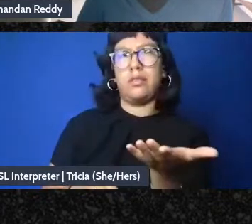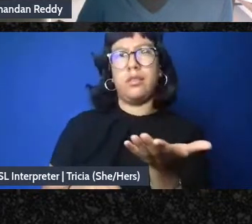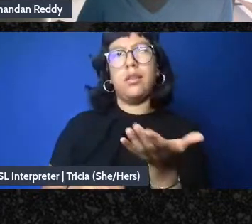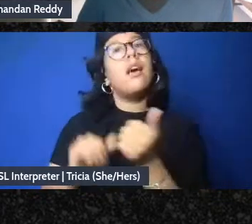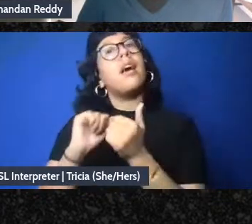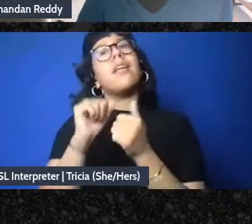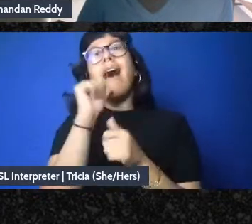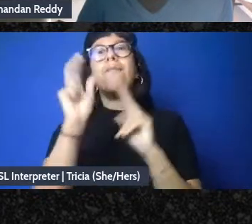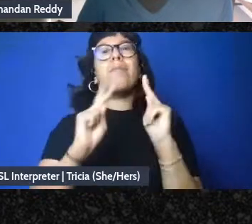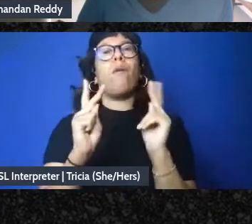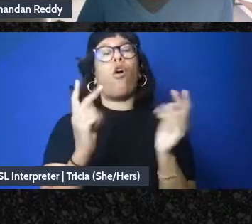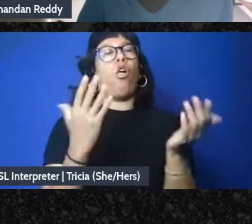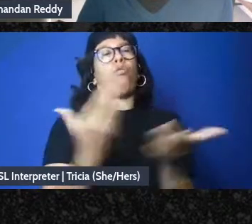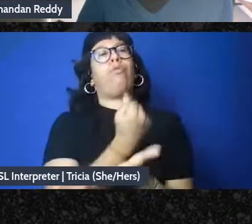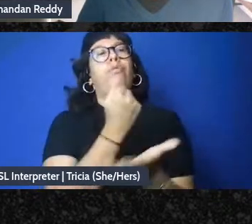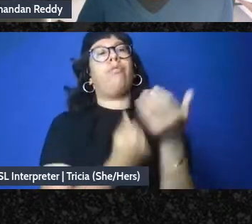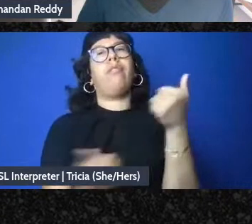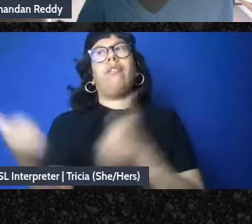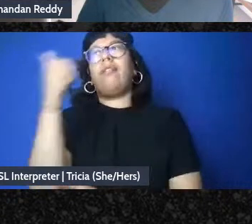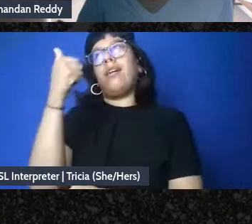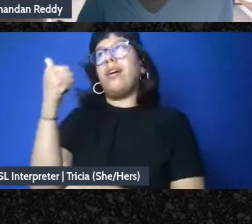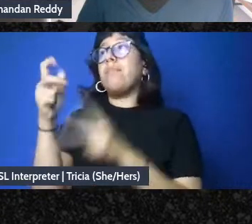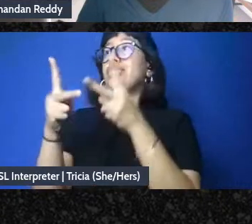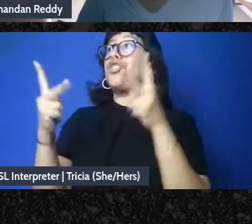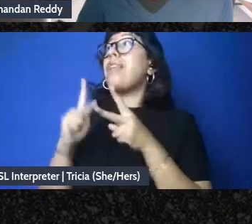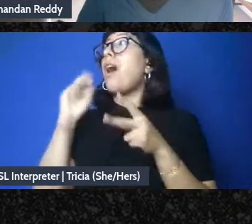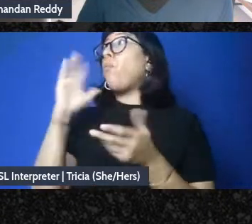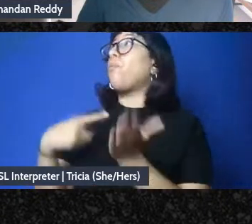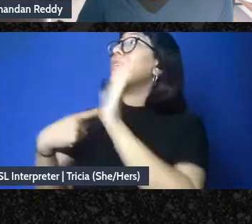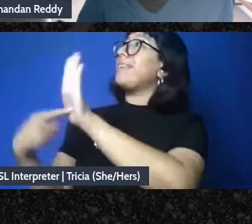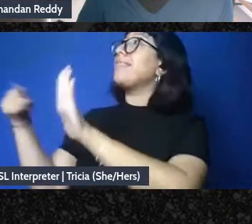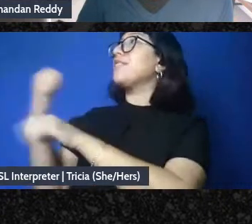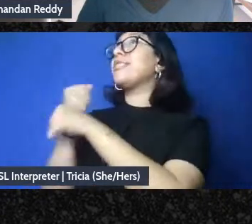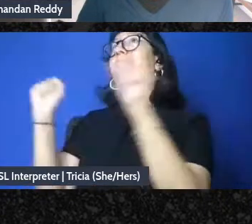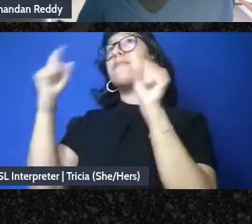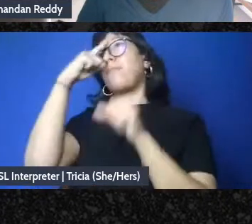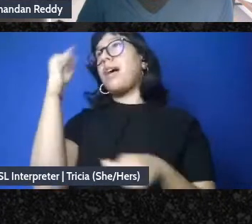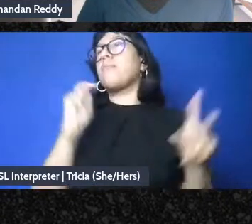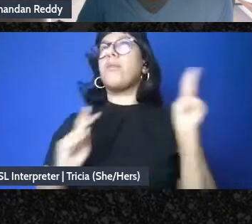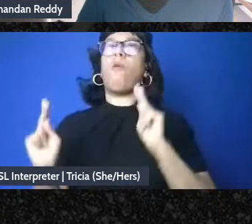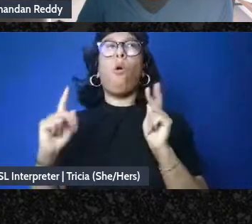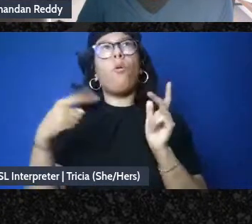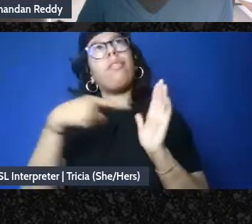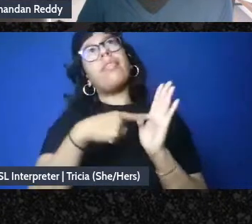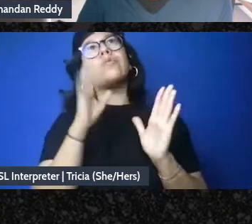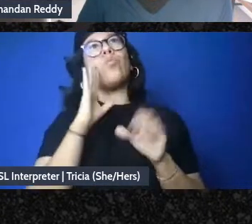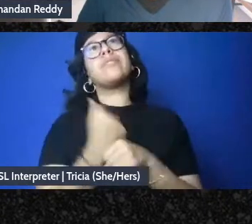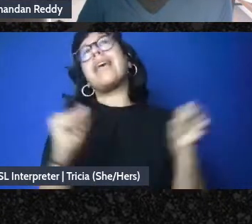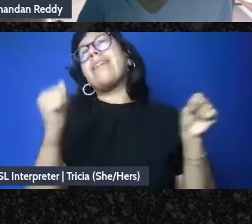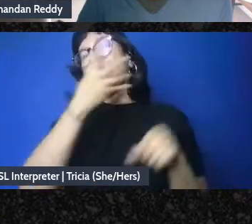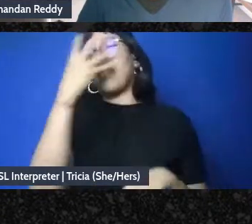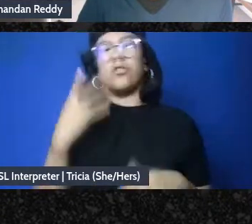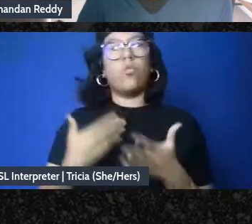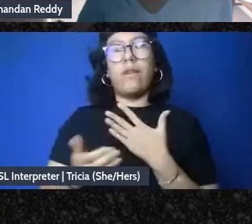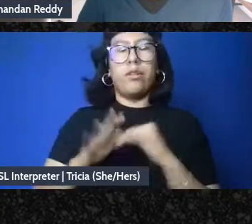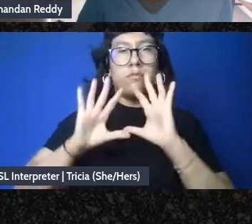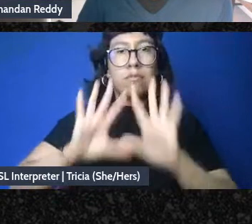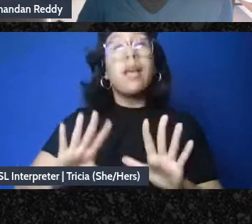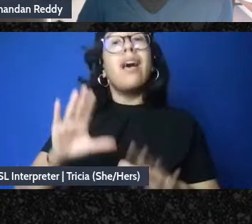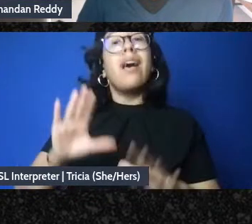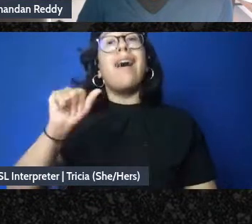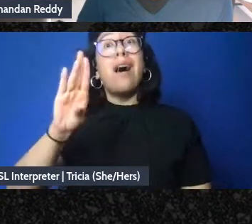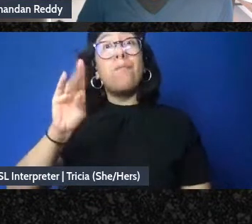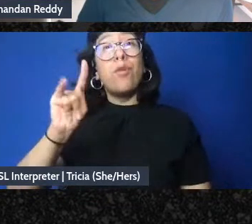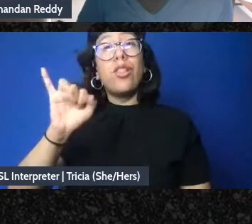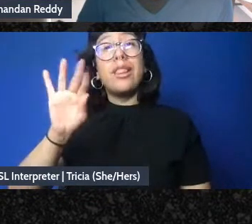who've been bought off into elite positions and they're just like now we're going to present this and say it saves black people or it saves immigrants or whatever I feel like that abolition is